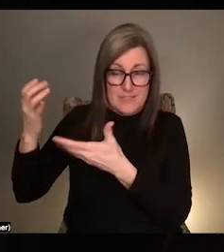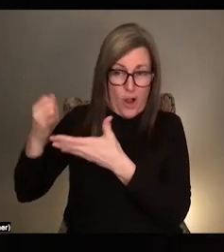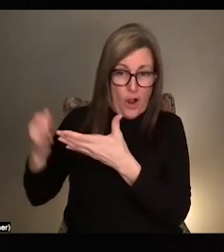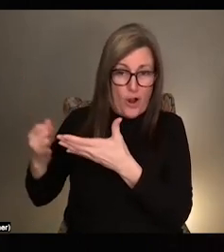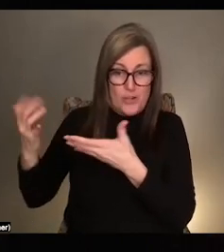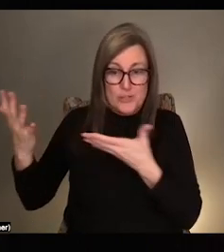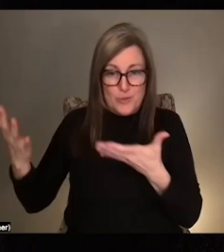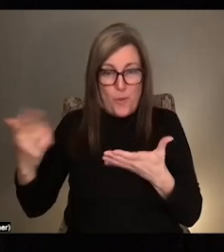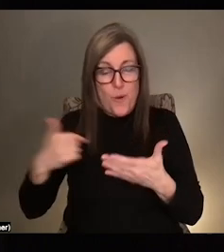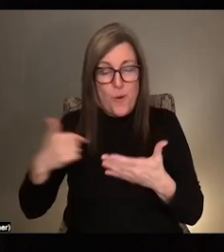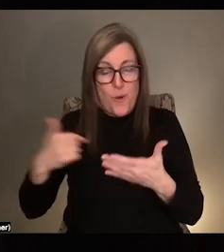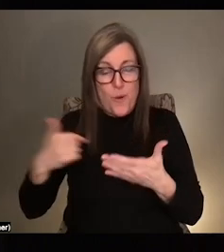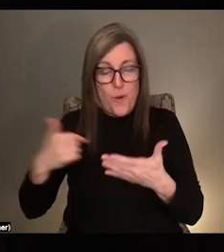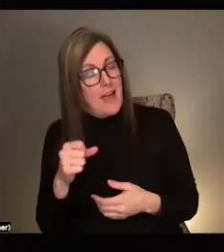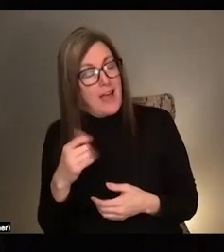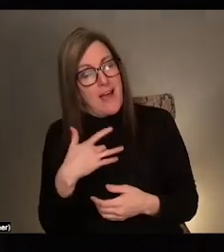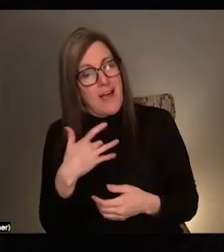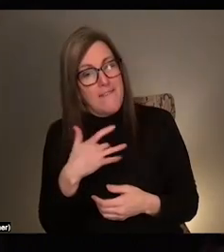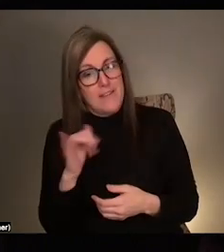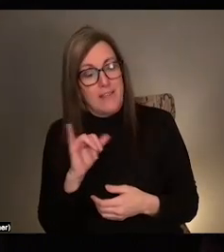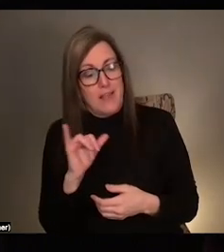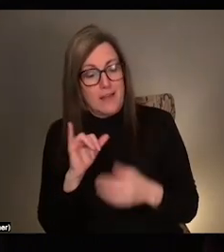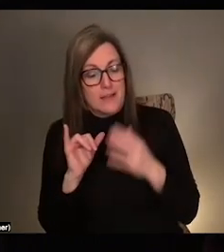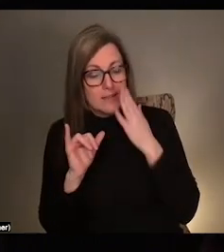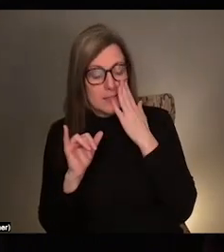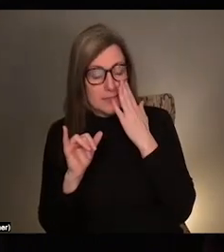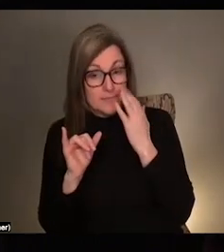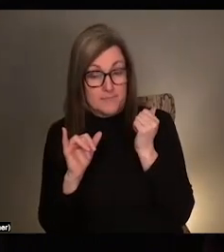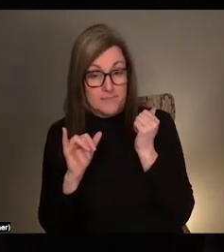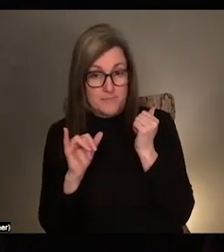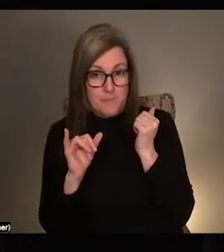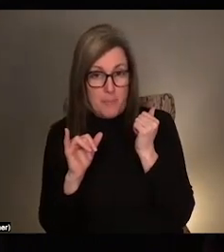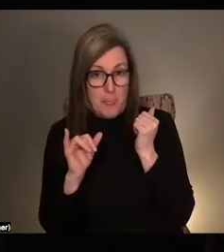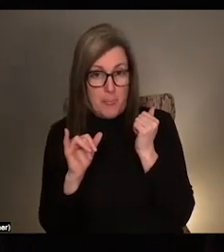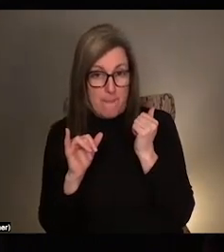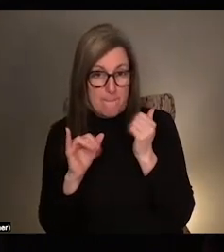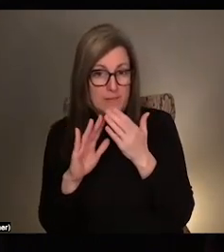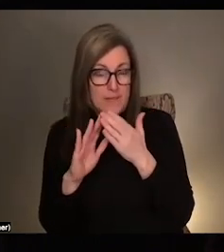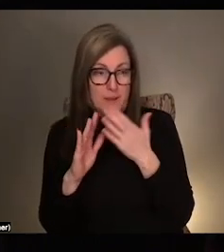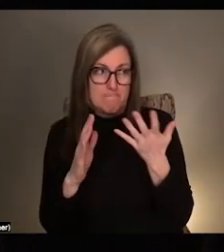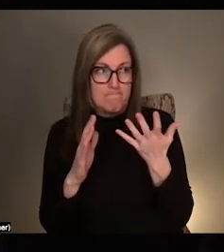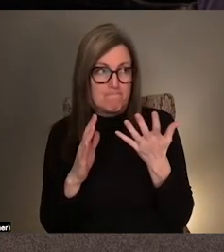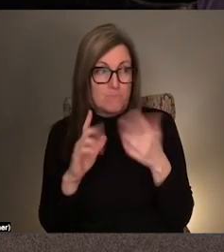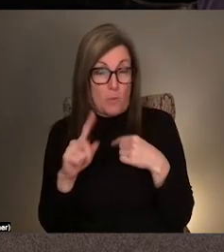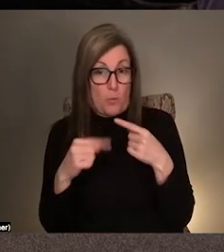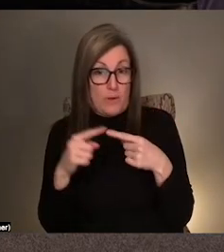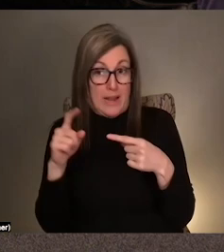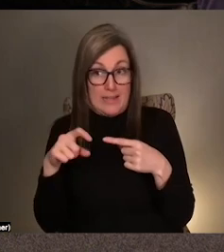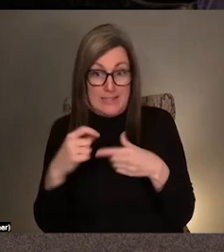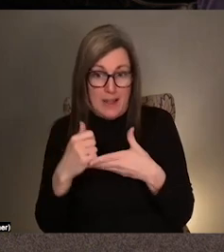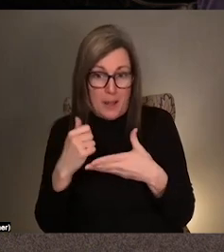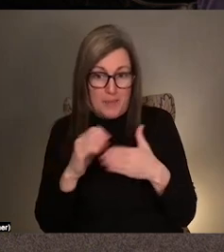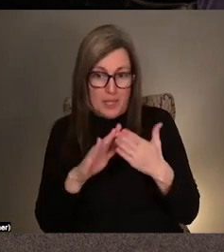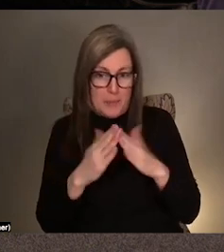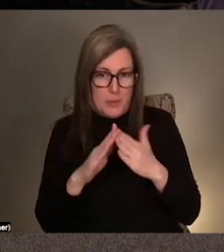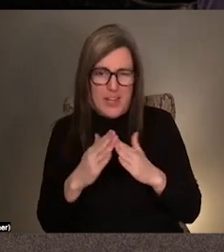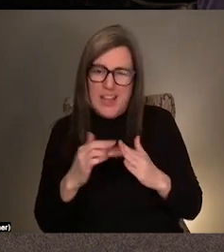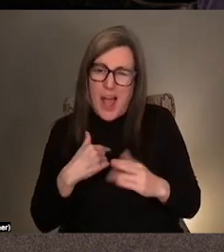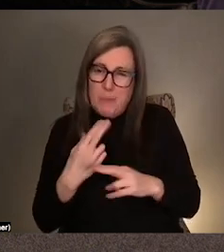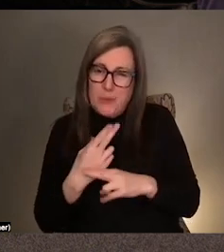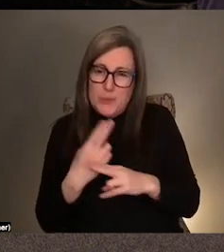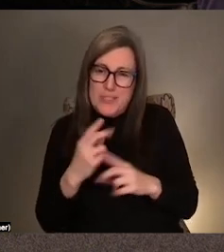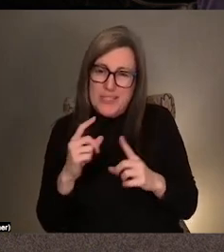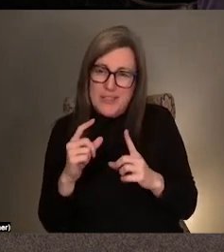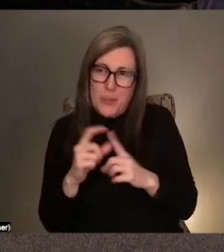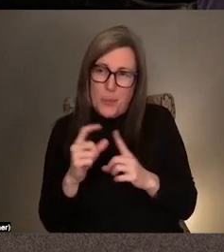feel like I definitely lean pretty hard on my community when like producing. I feel weird using the word community. I just want to